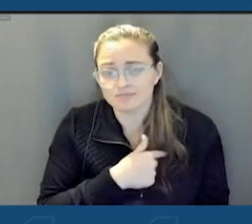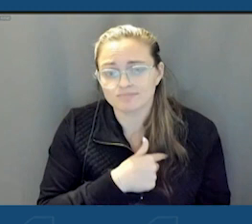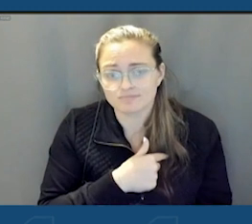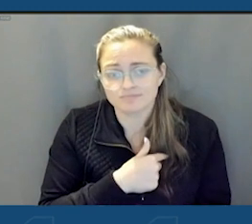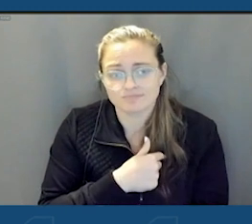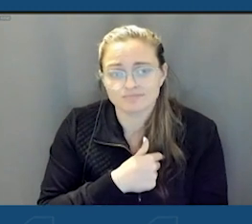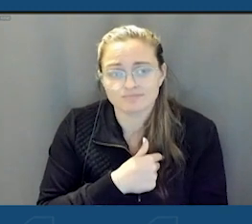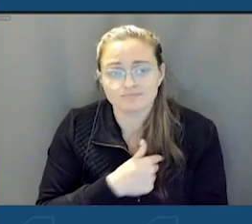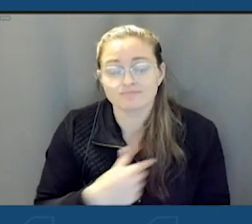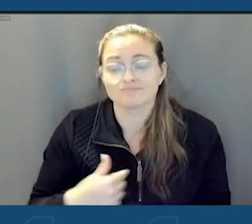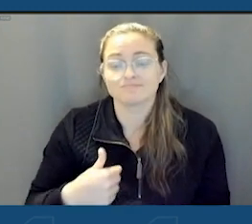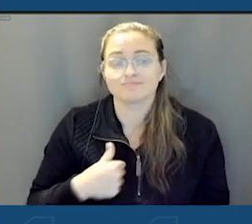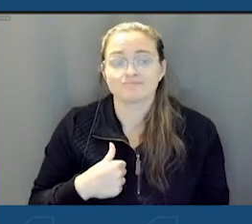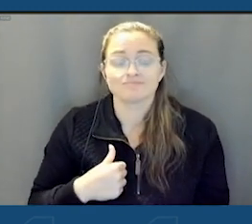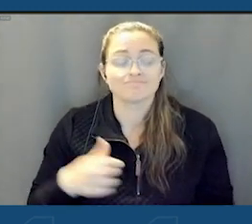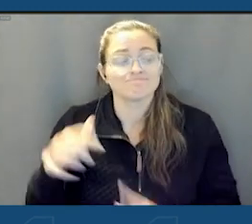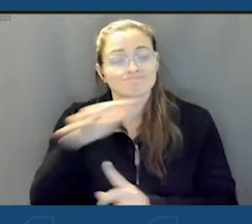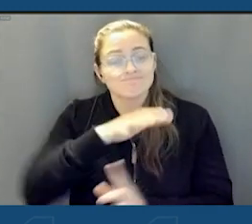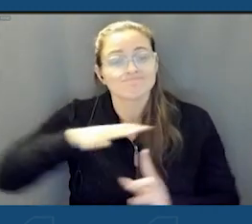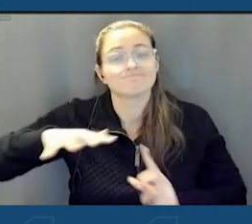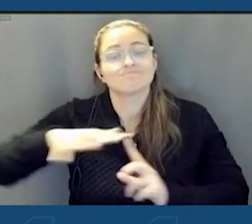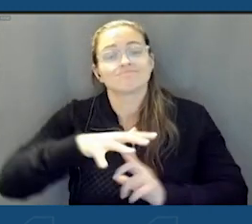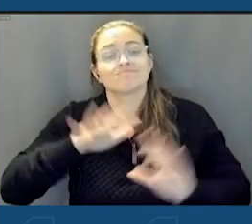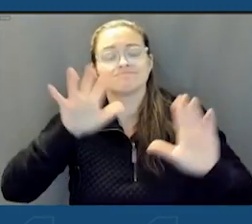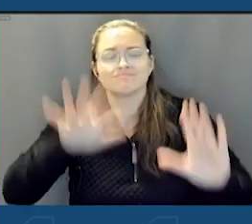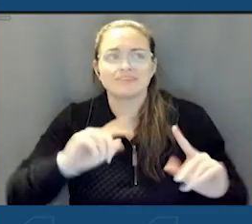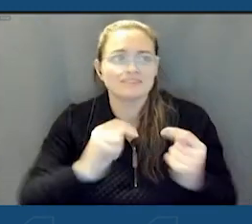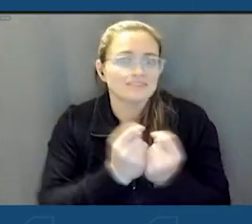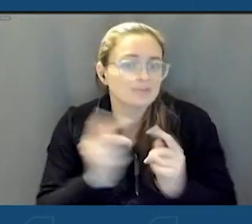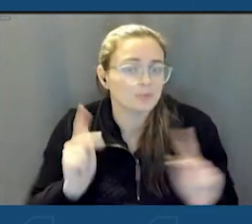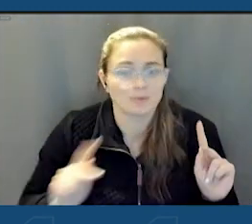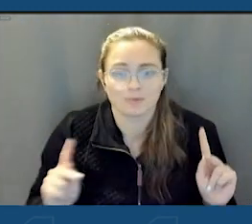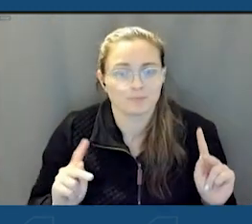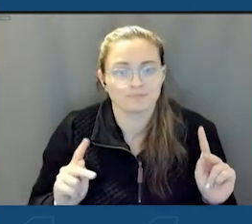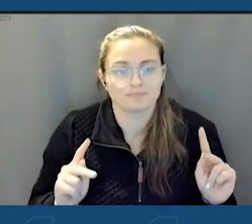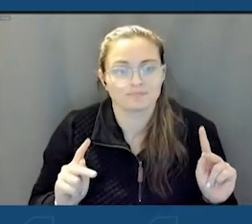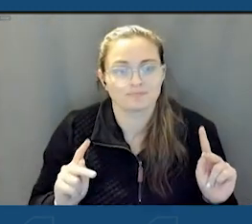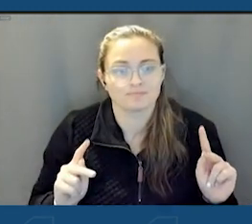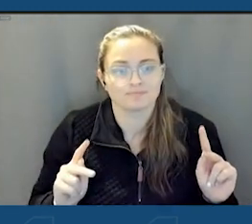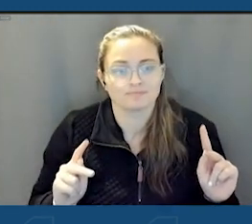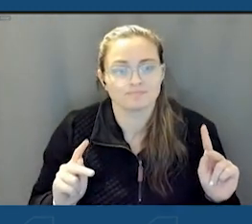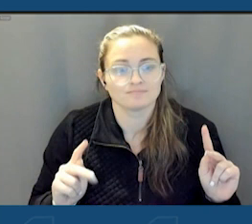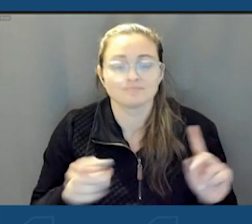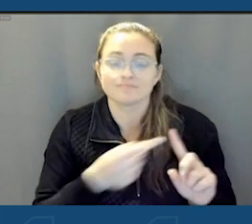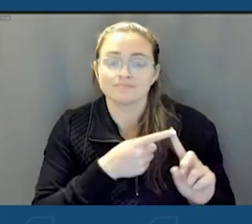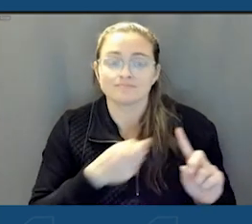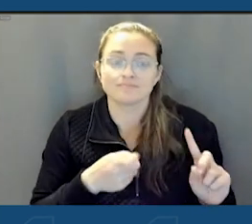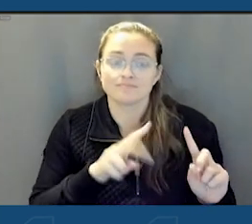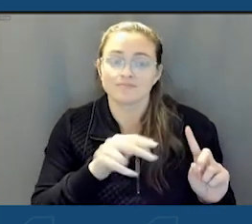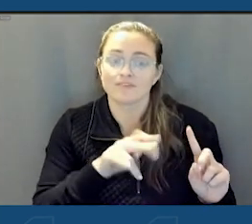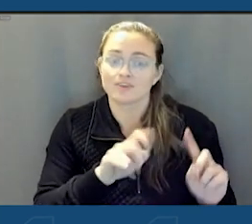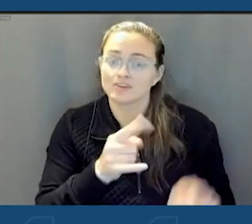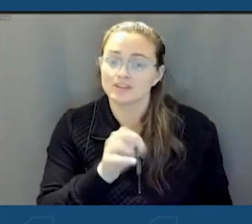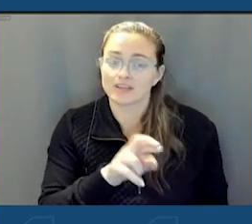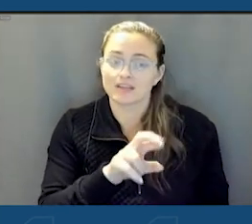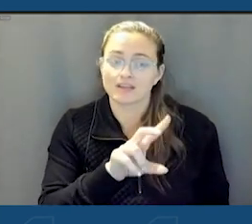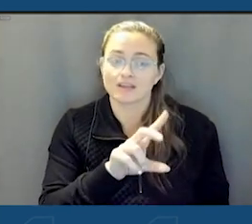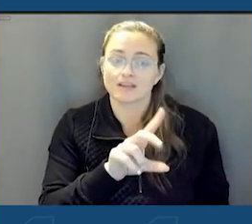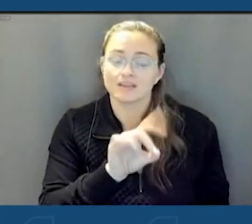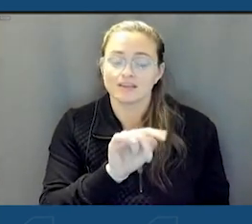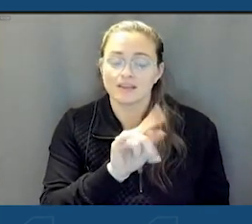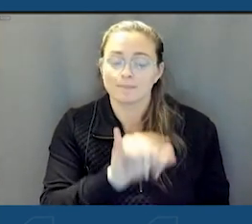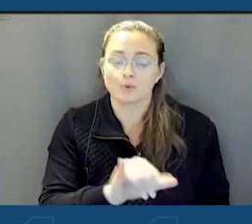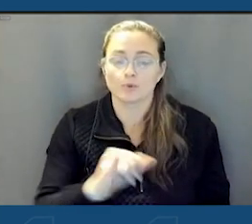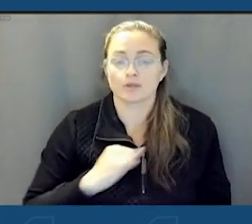I am surrounded today by an incredible team of people. Here from the village of Lancaster, Deputy Mayor and